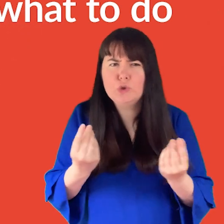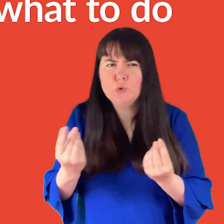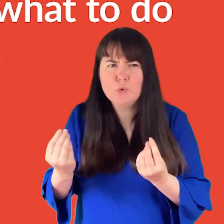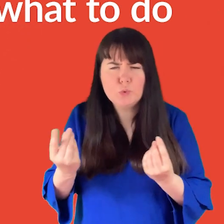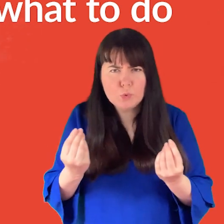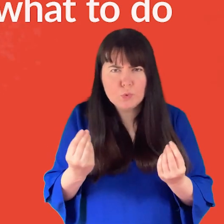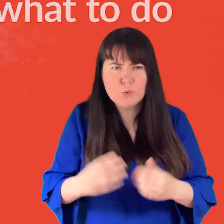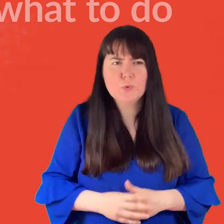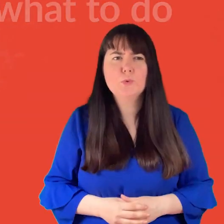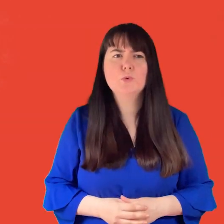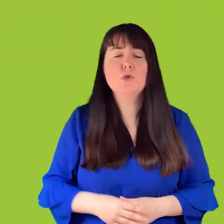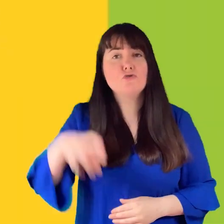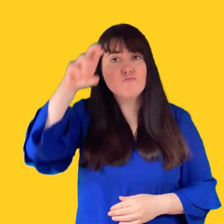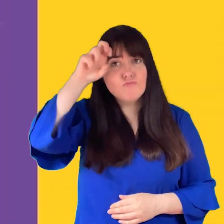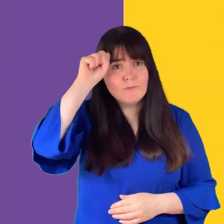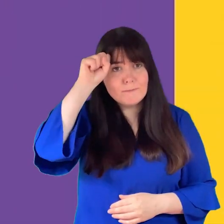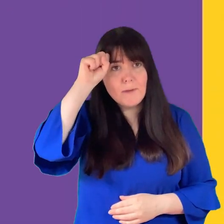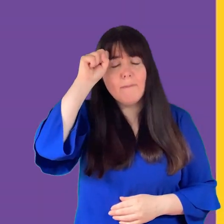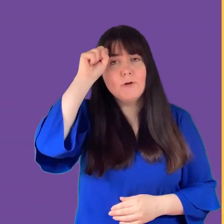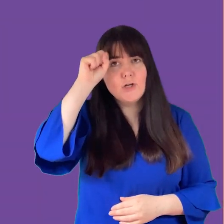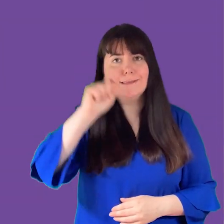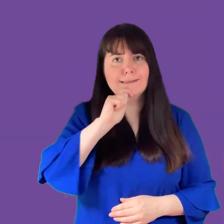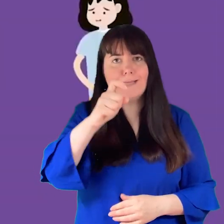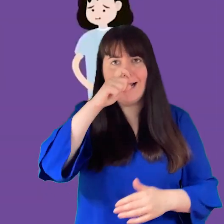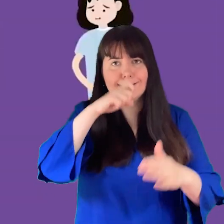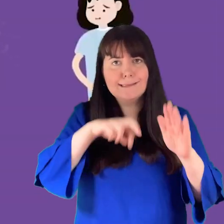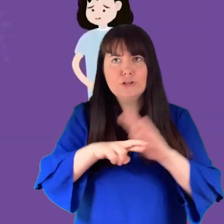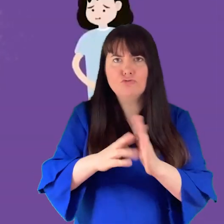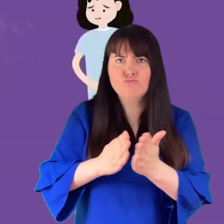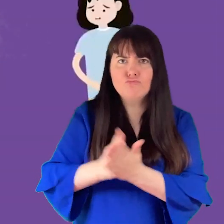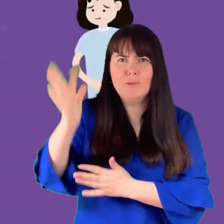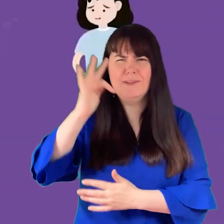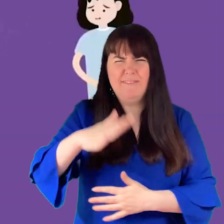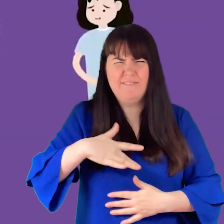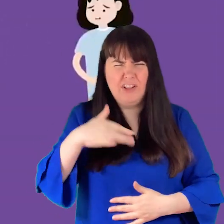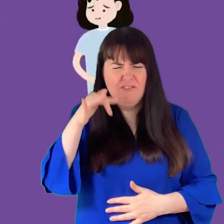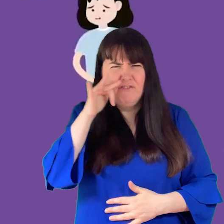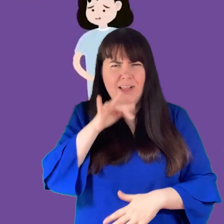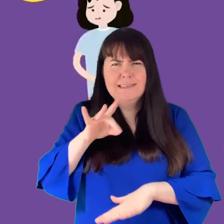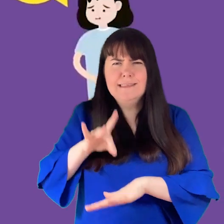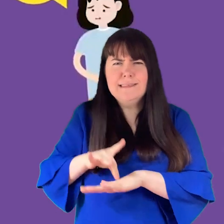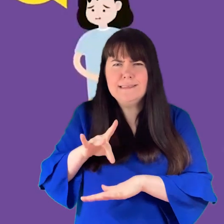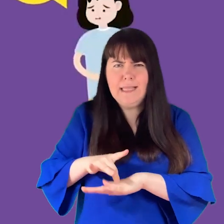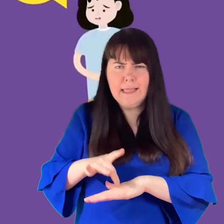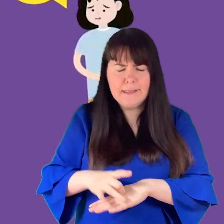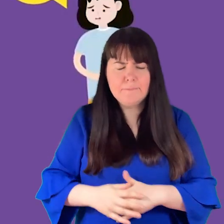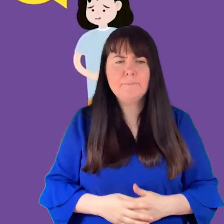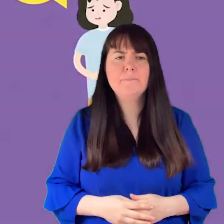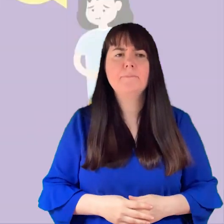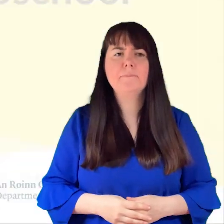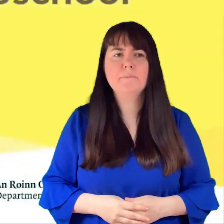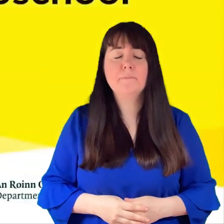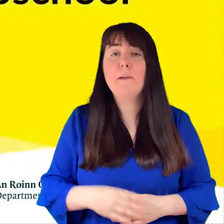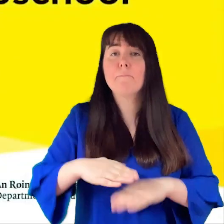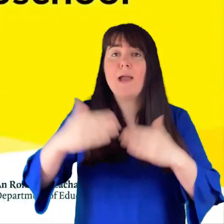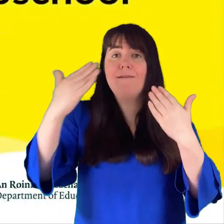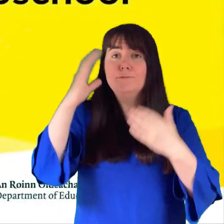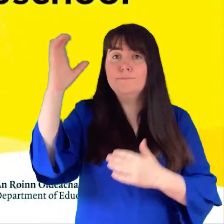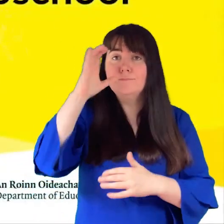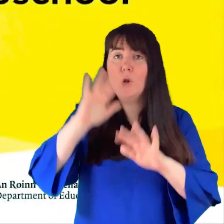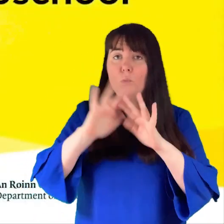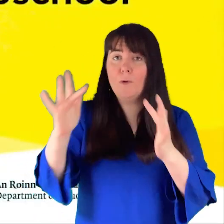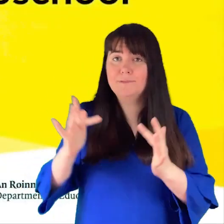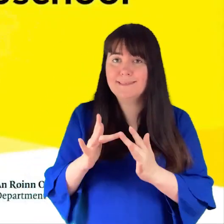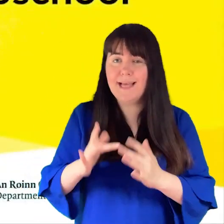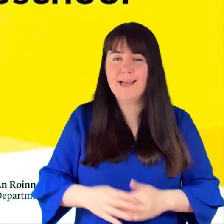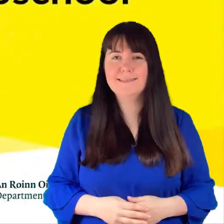sure what to do. Remember, if you feel sick in school, let your teacher know straight away. For